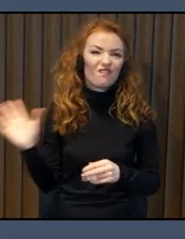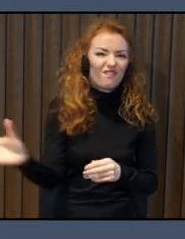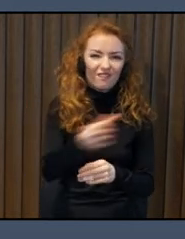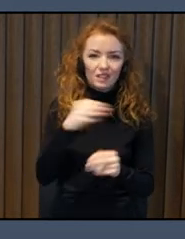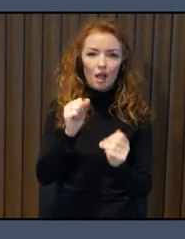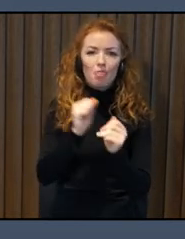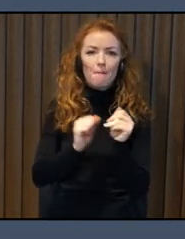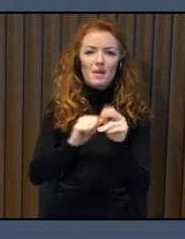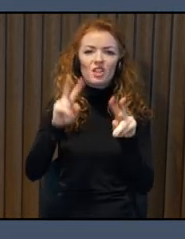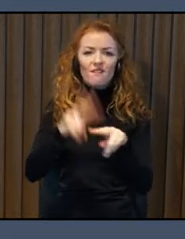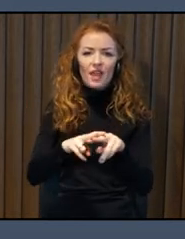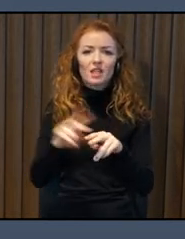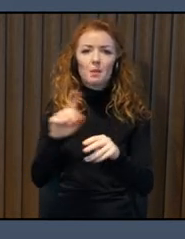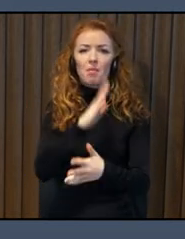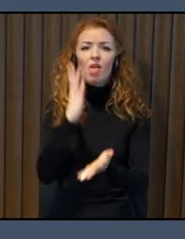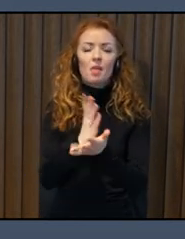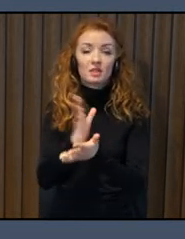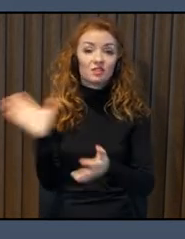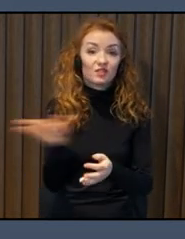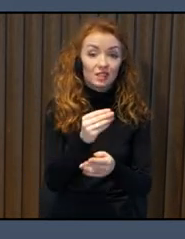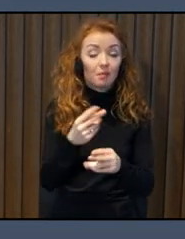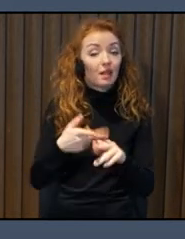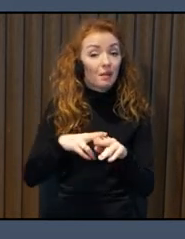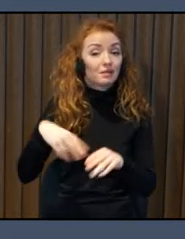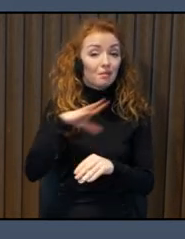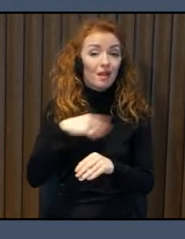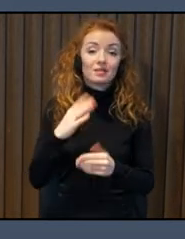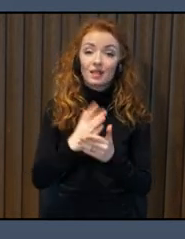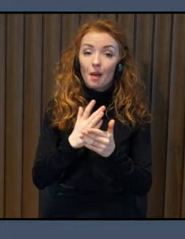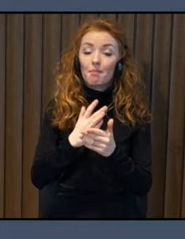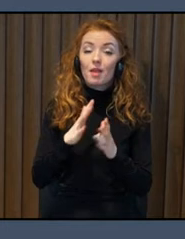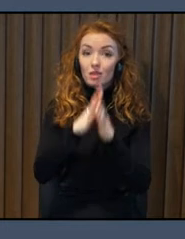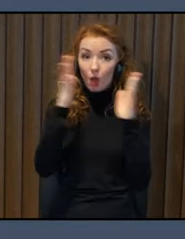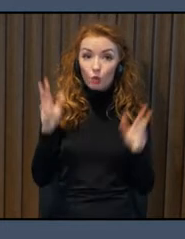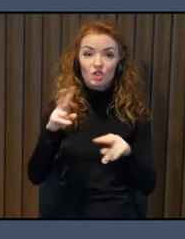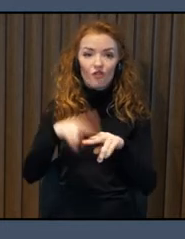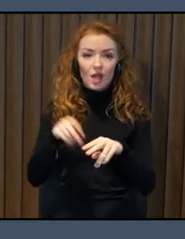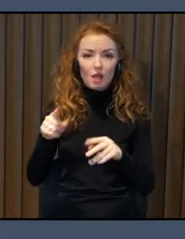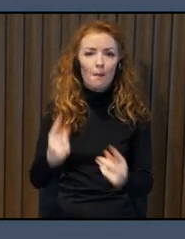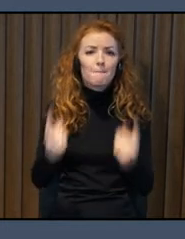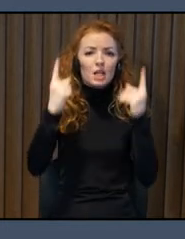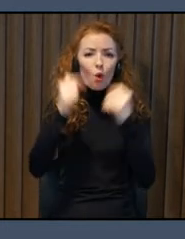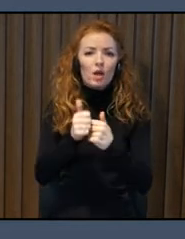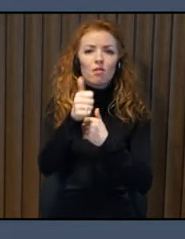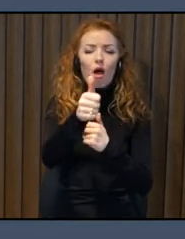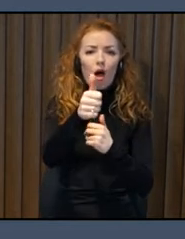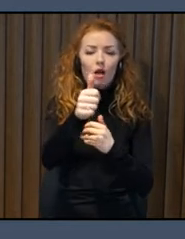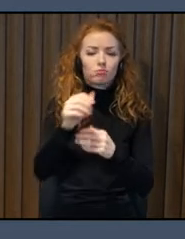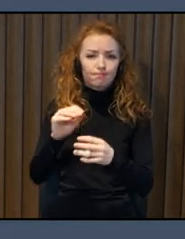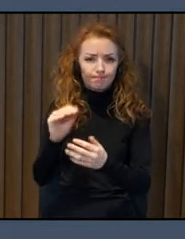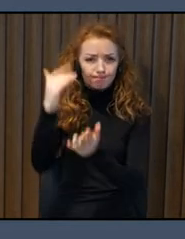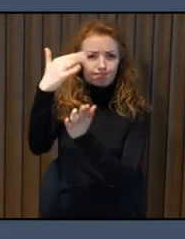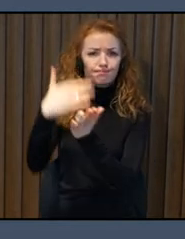Therefore, some sites have been prioritized in this work, where paths within some of our nature areas have been made fully